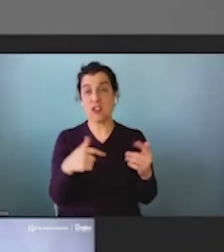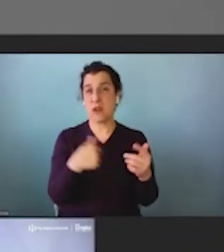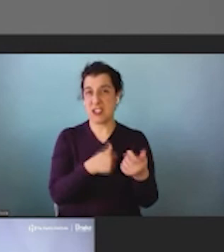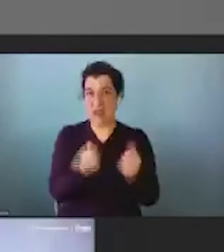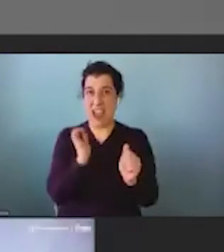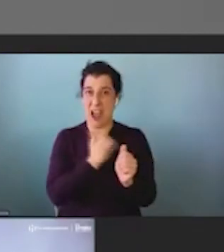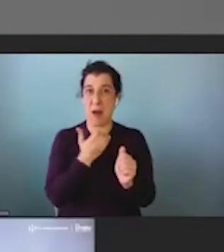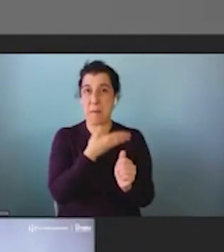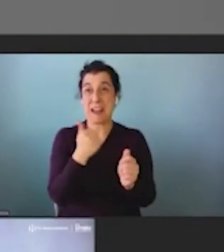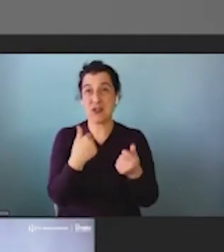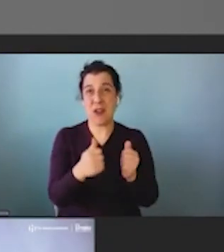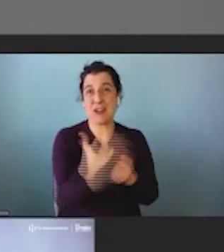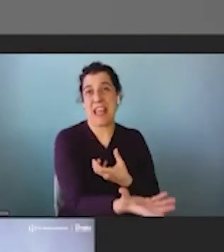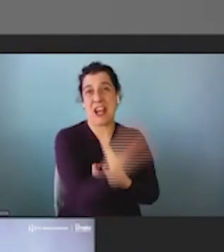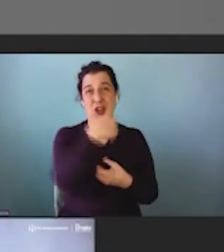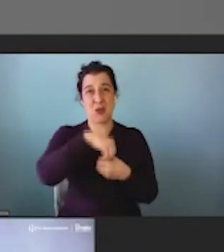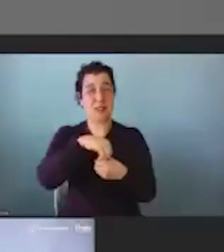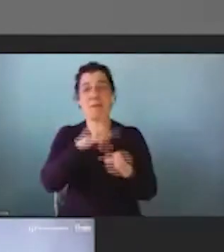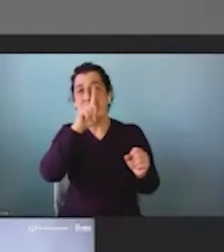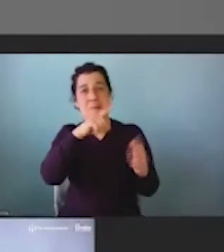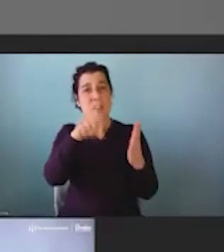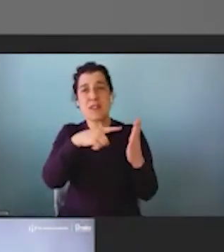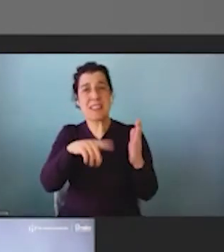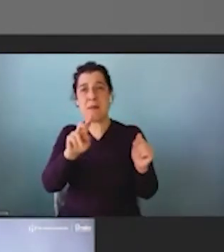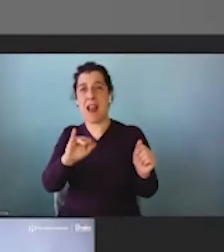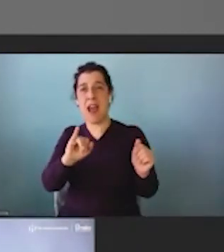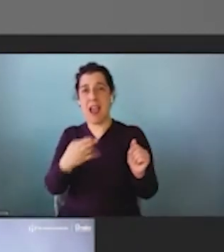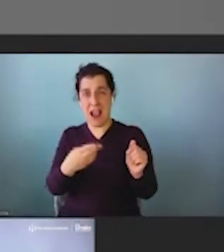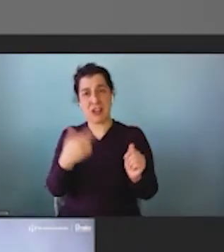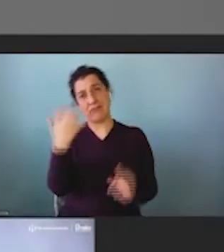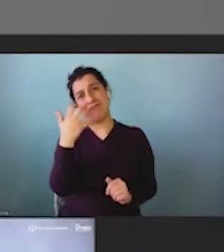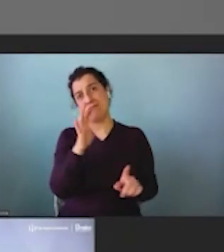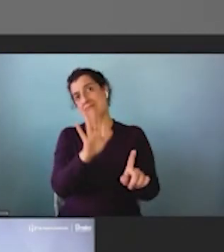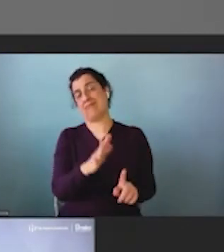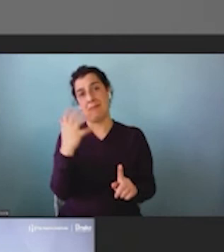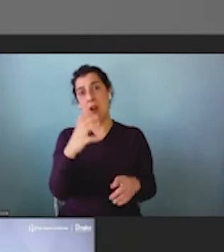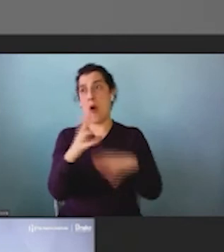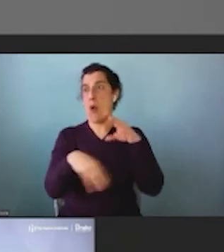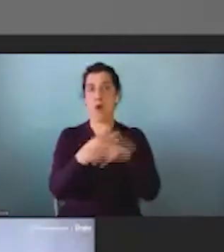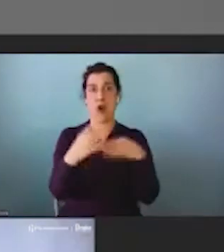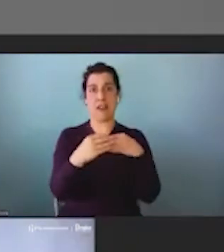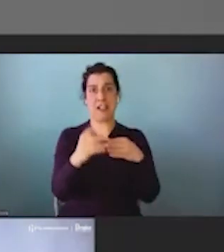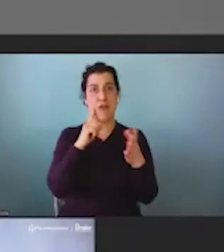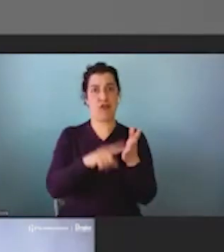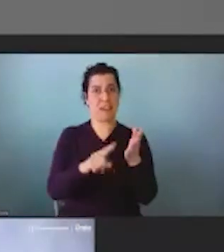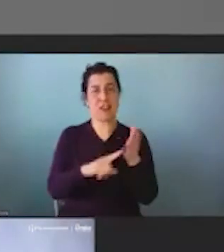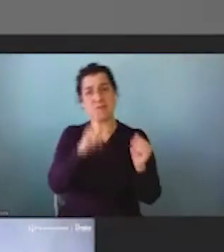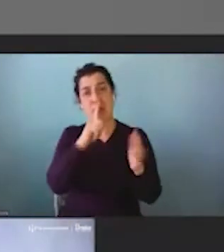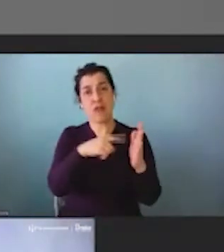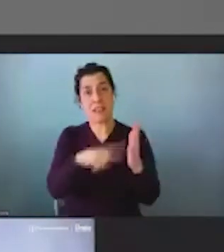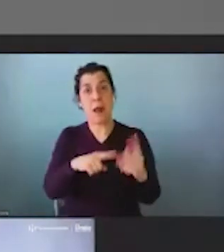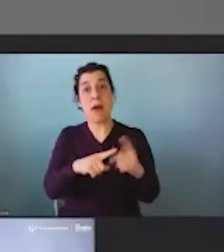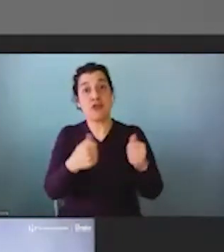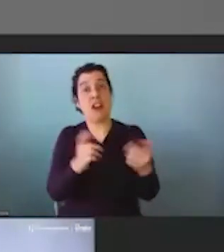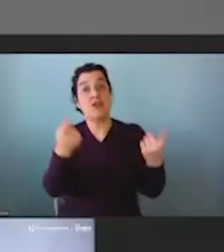to be inclusive because this isn't any criticism of NIH, right? NIH is remarkable. It's the world's leader in research. This isn't a criticism. This is trying to work